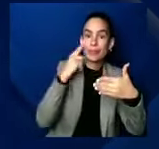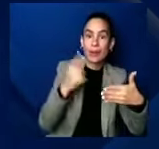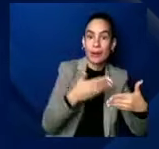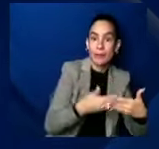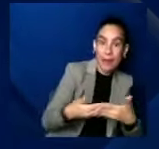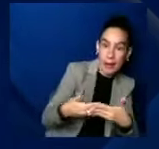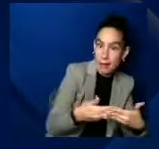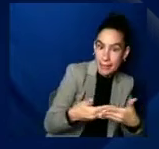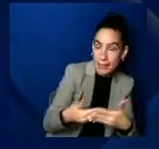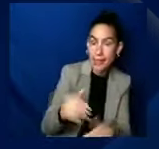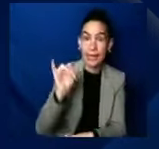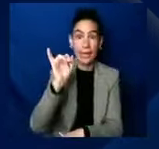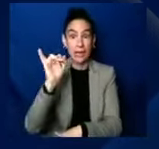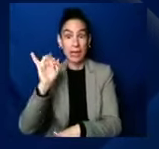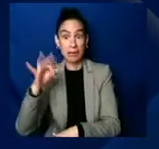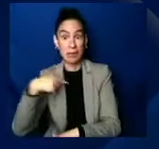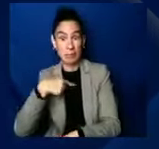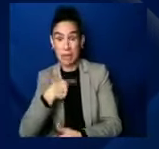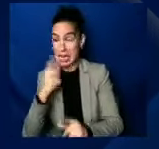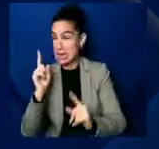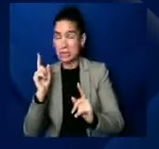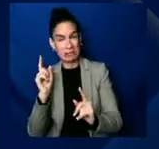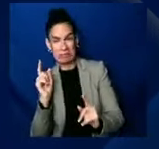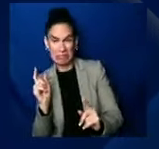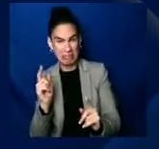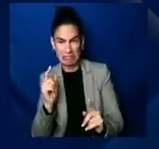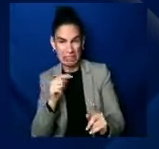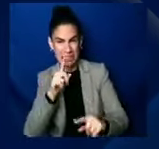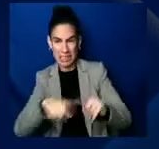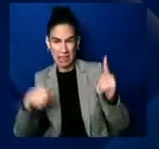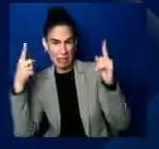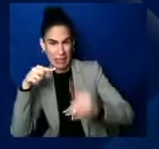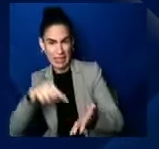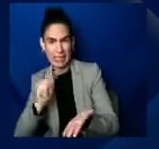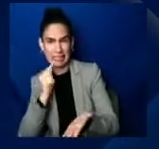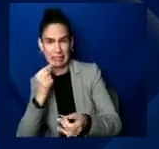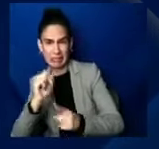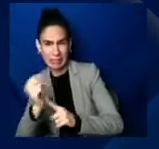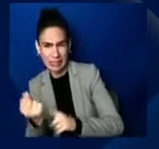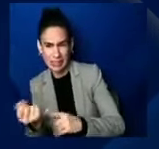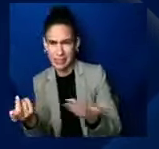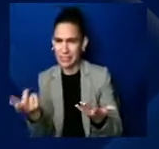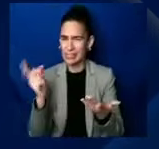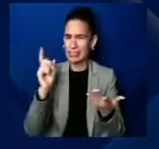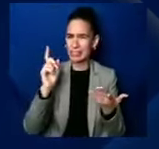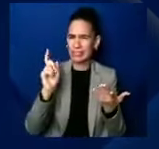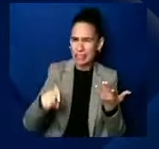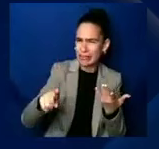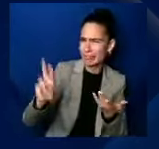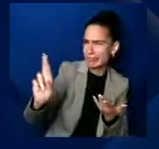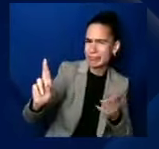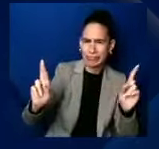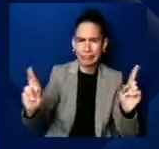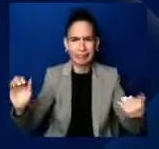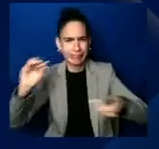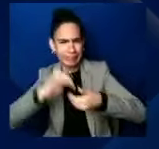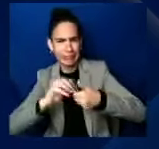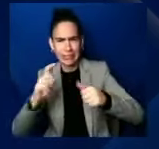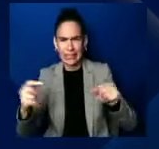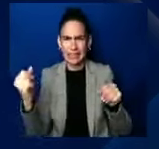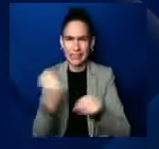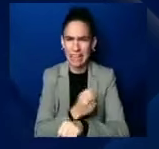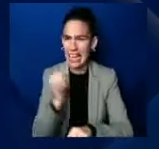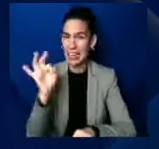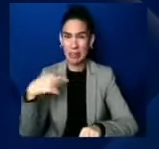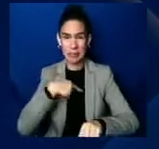that we should all be fighting for, that should be bipartisan. I, I, I, I can't even fathom that because this is the, sort of